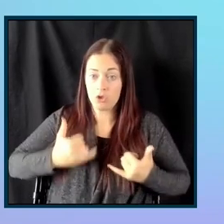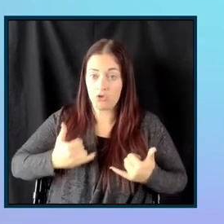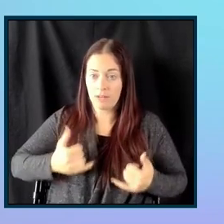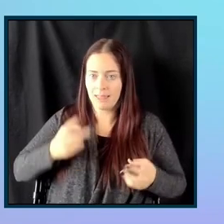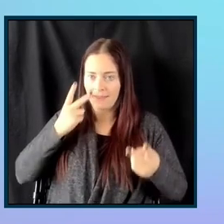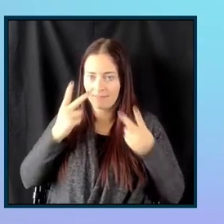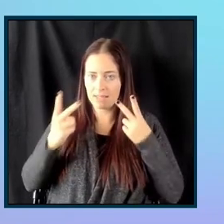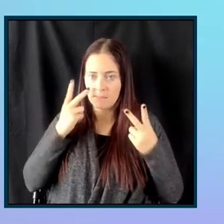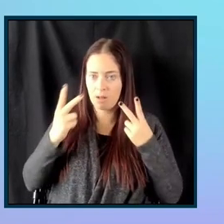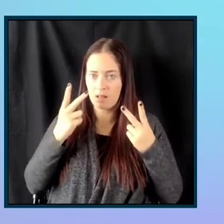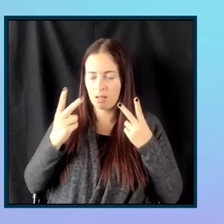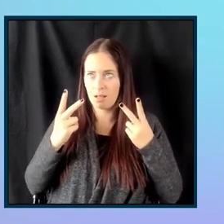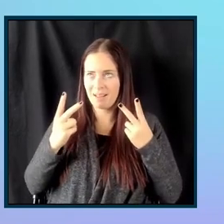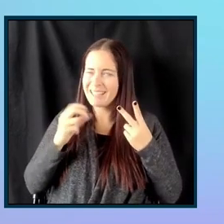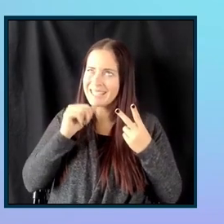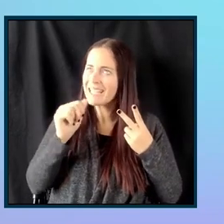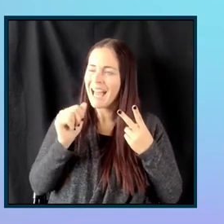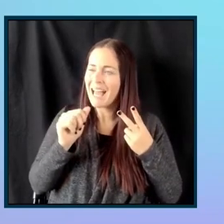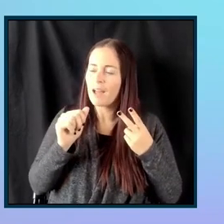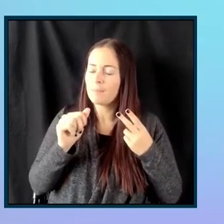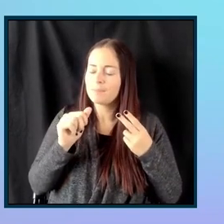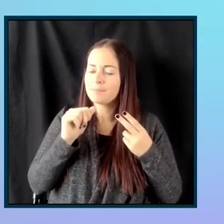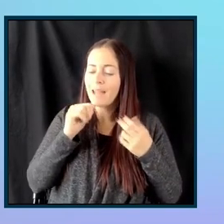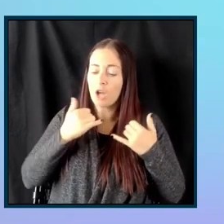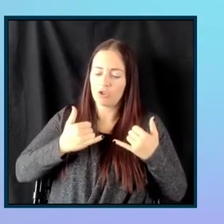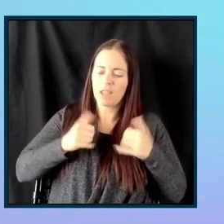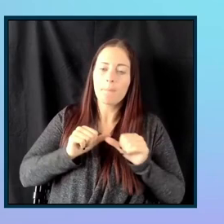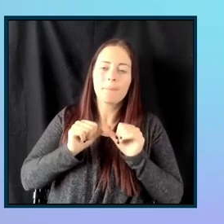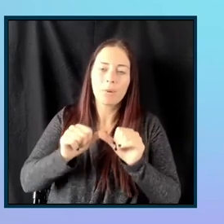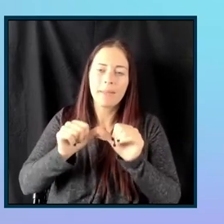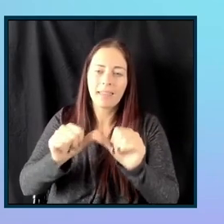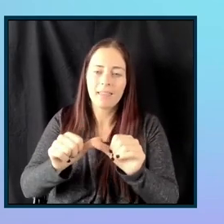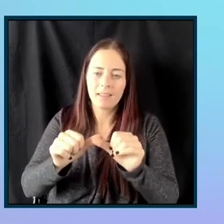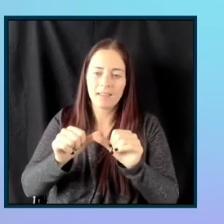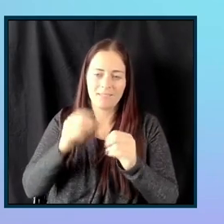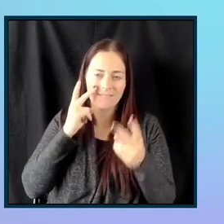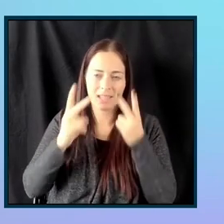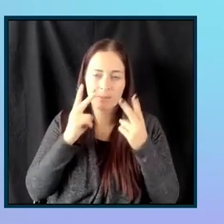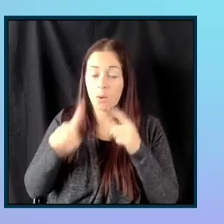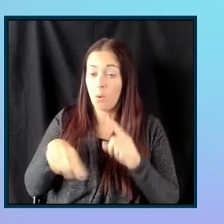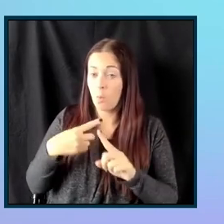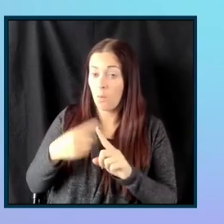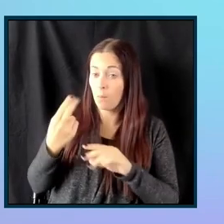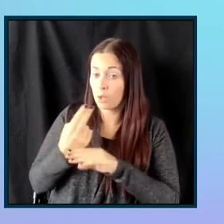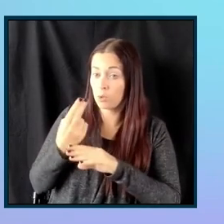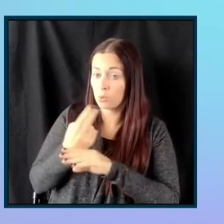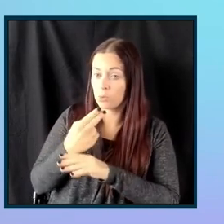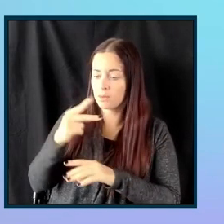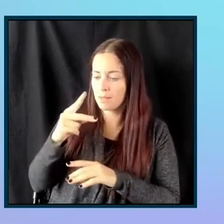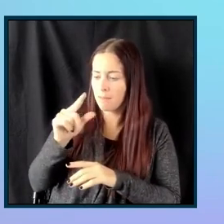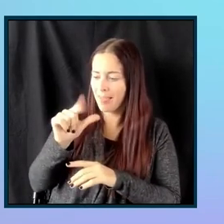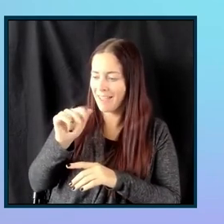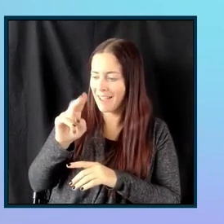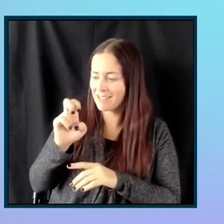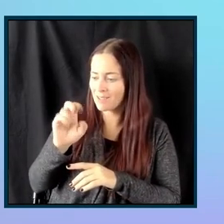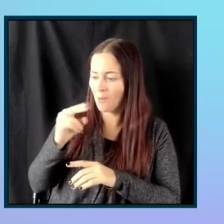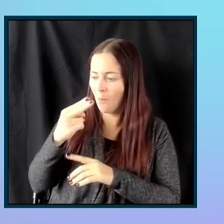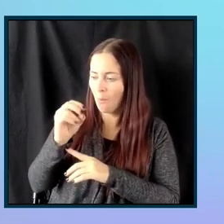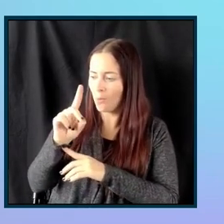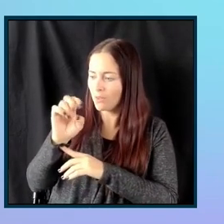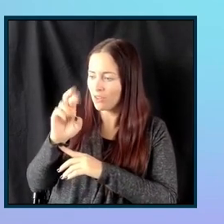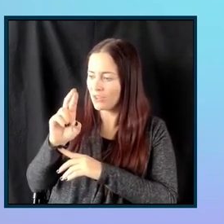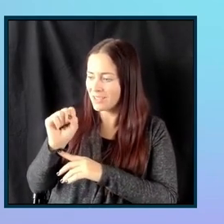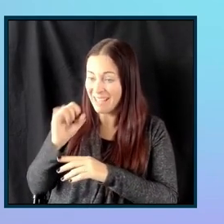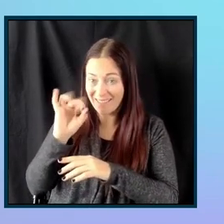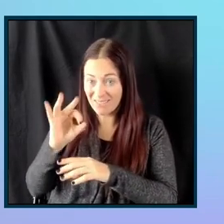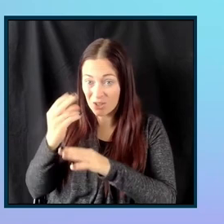That way, well, it's not even about permanently visible, but as we saw in this example, when we use placeholder, even with screen readers, when I go back into that field